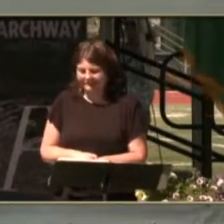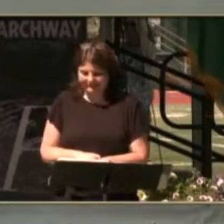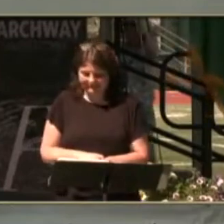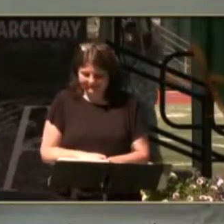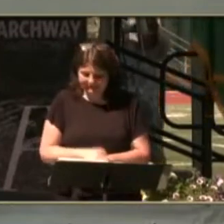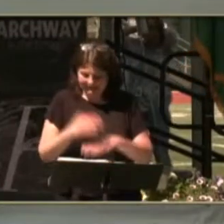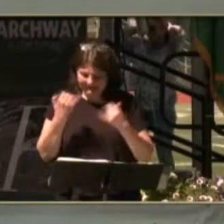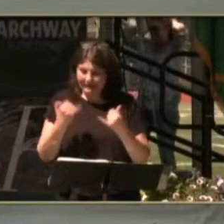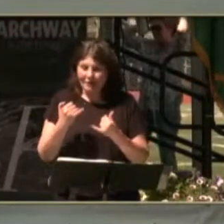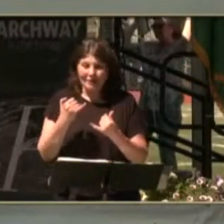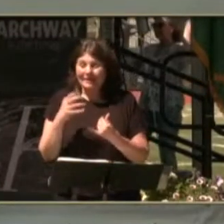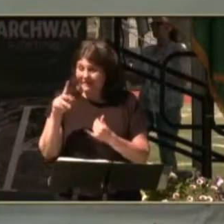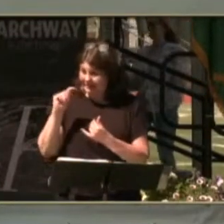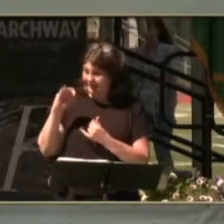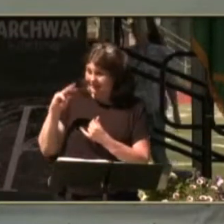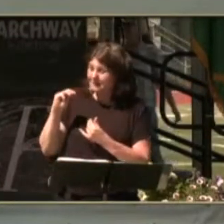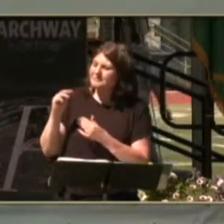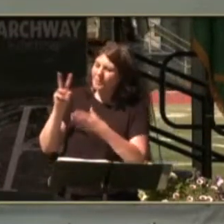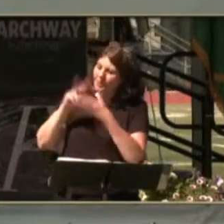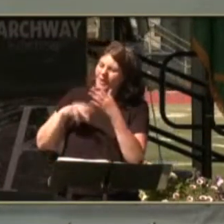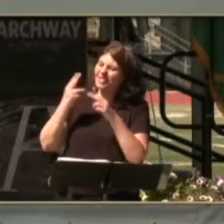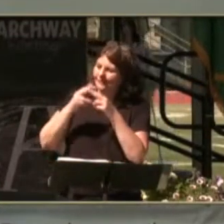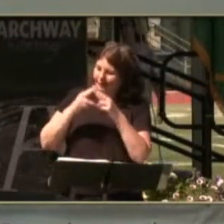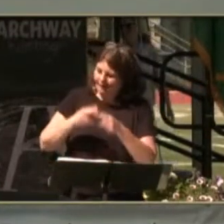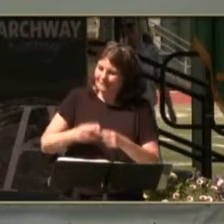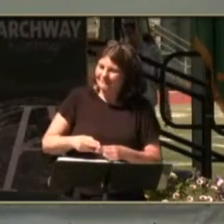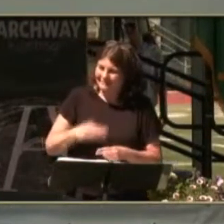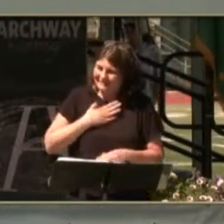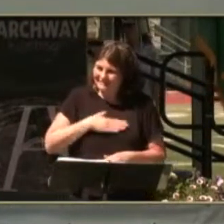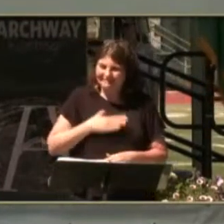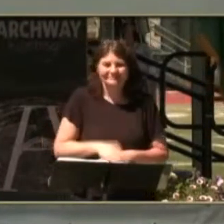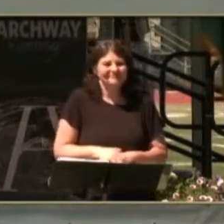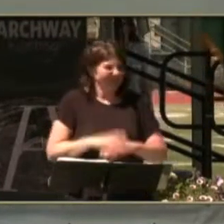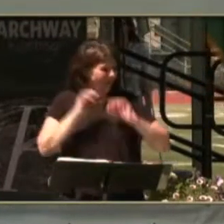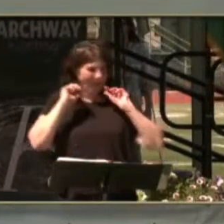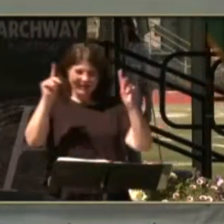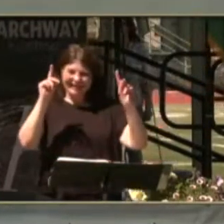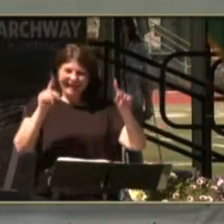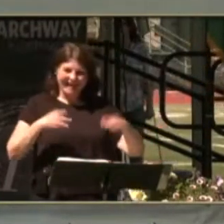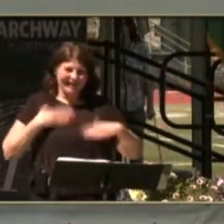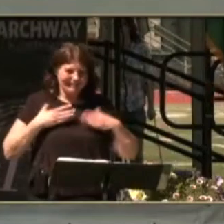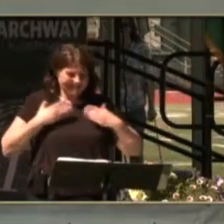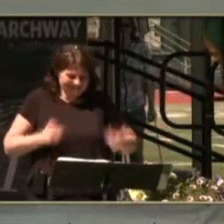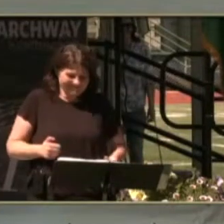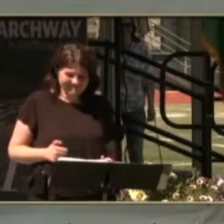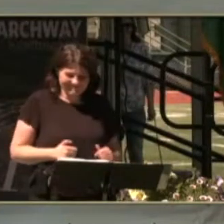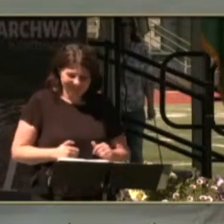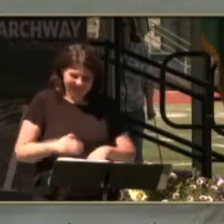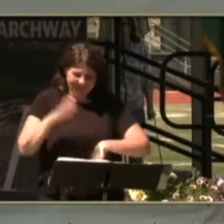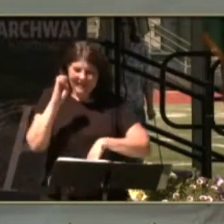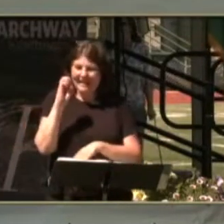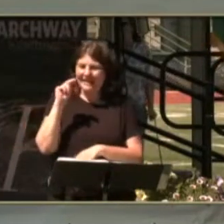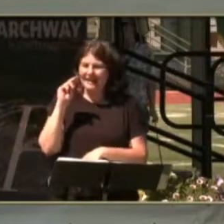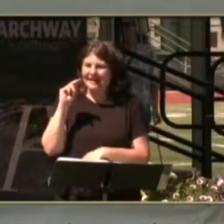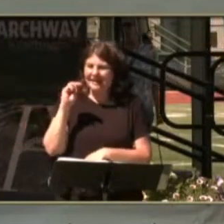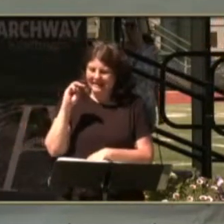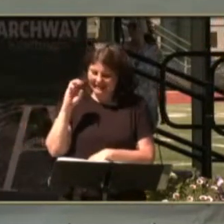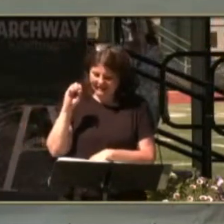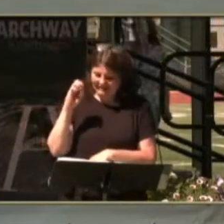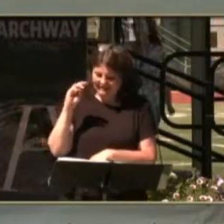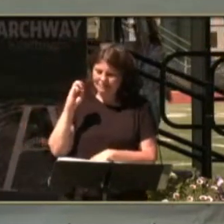And now Tim, will you read the rest of the names for us? Okie dokie Esmeralda Gil